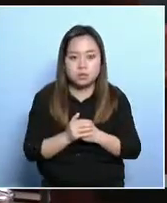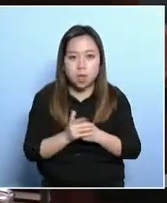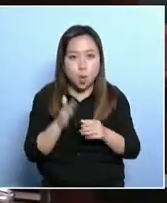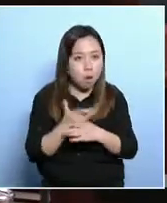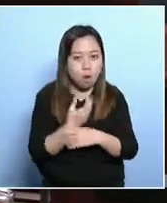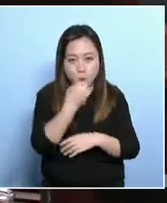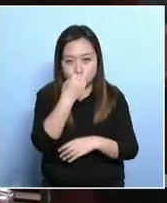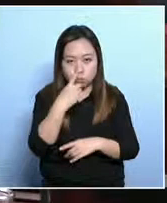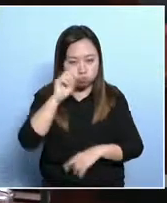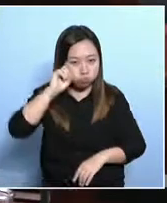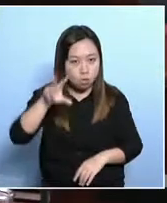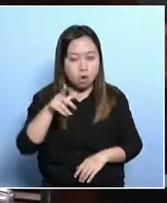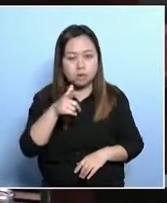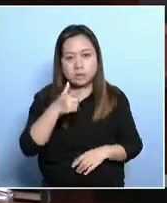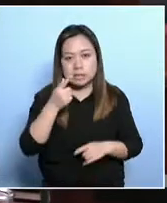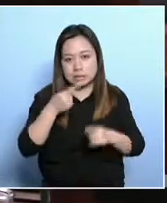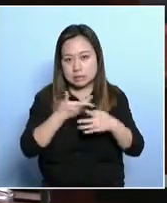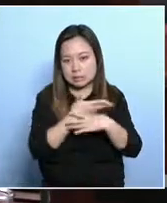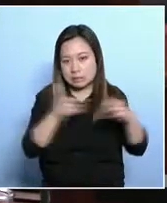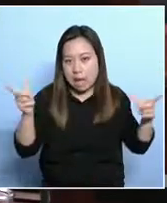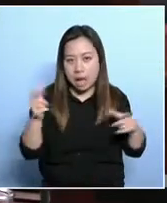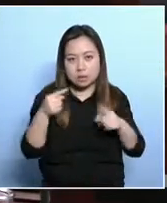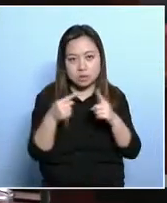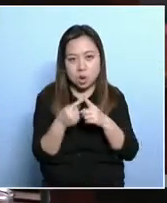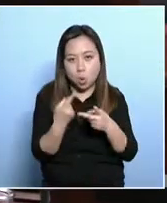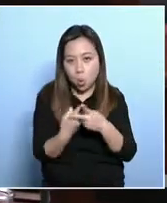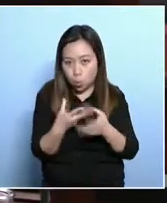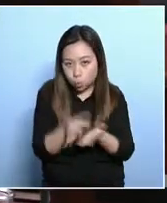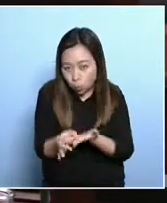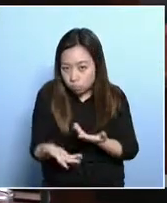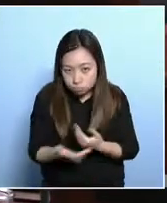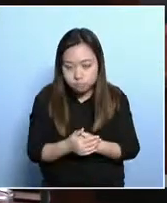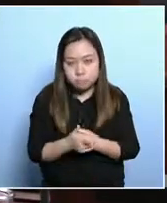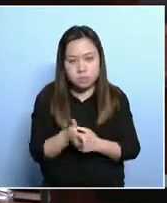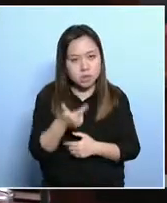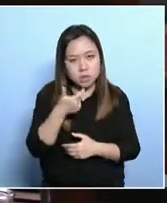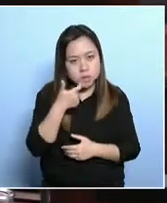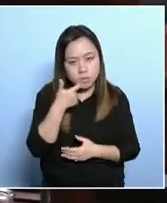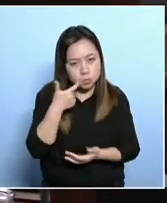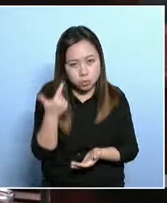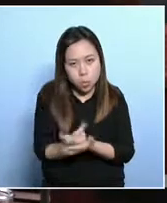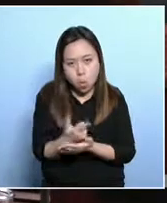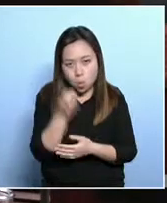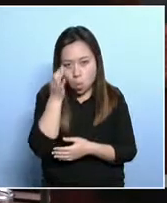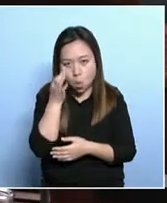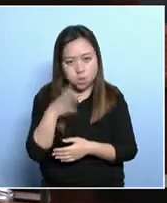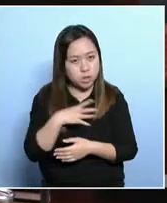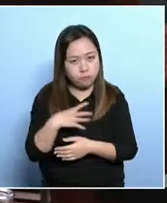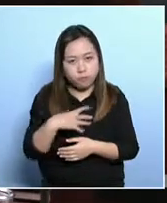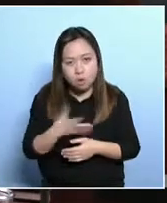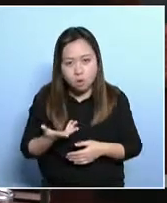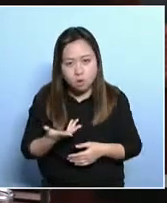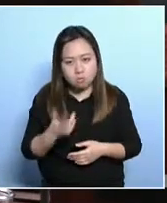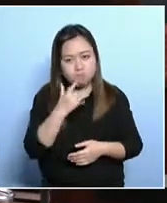about the artificial island to create more land,